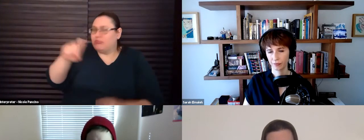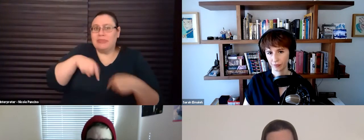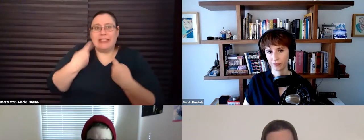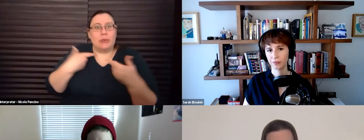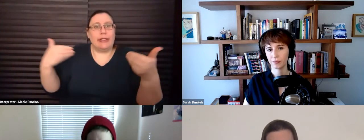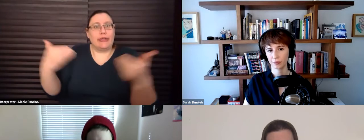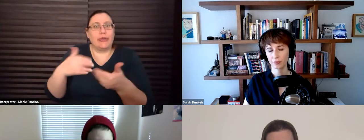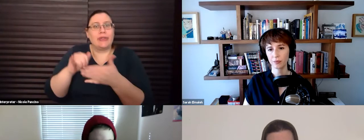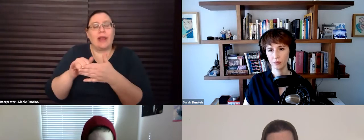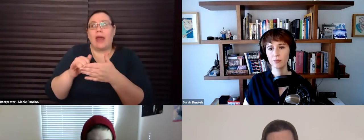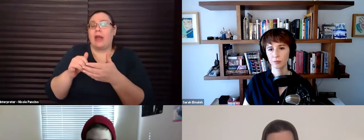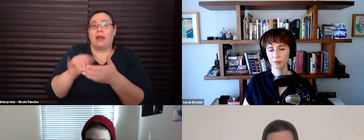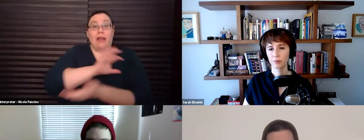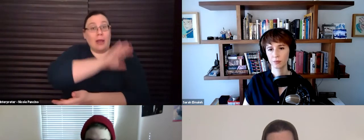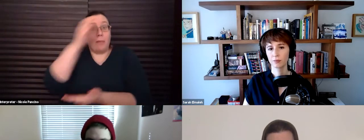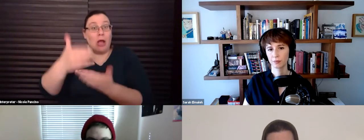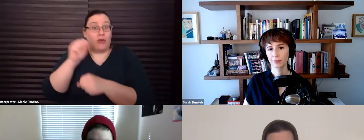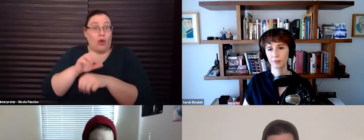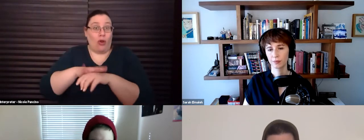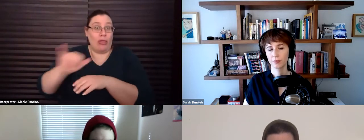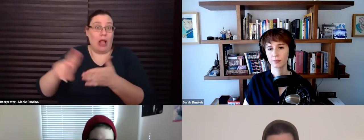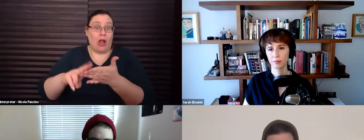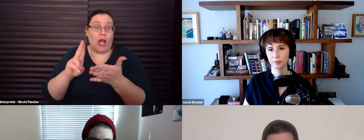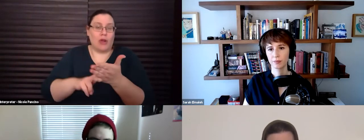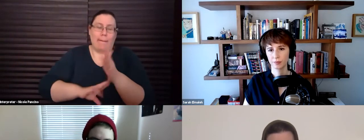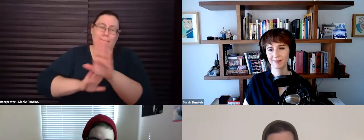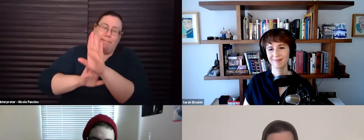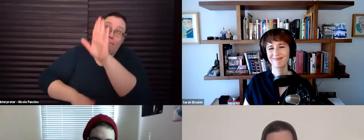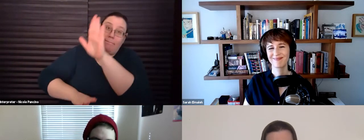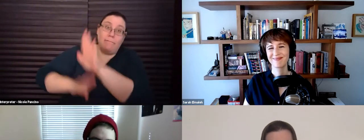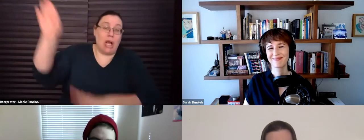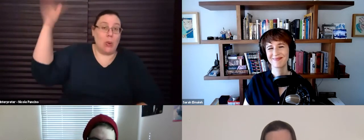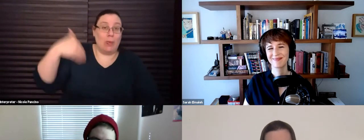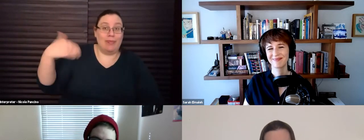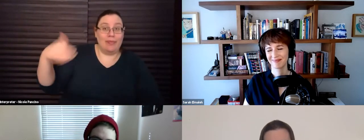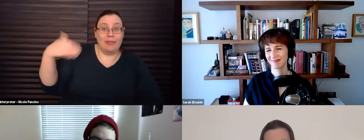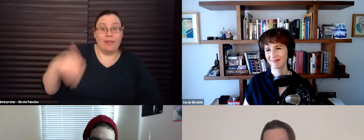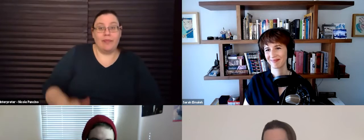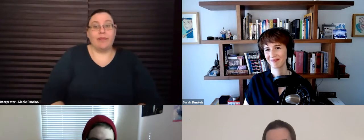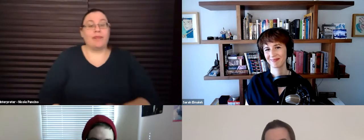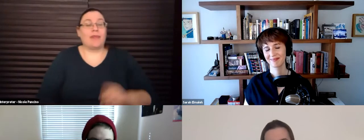the amount of work on that contract is skyrocketed. So, um,